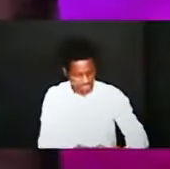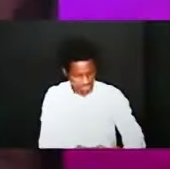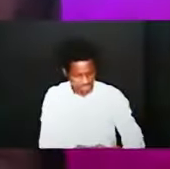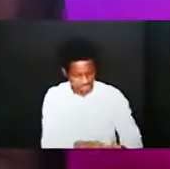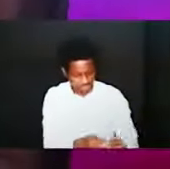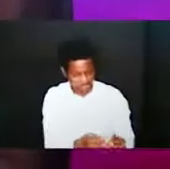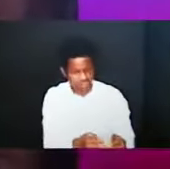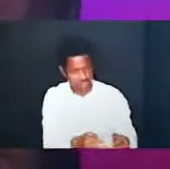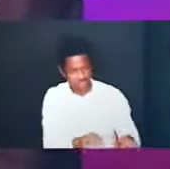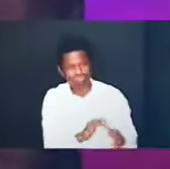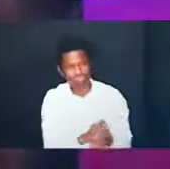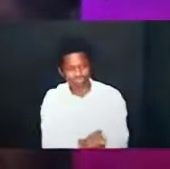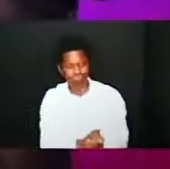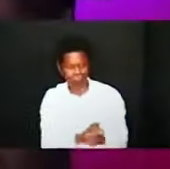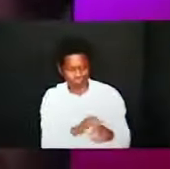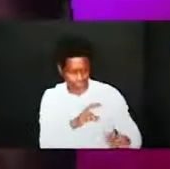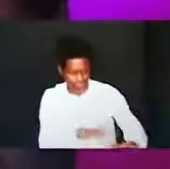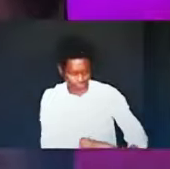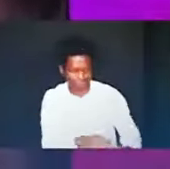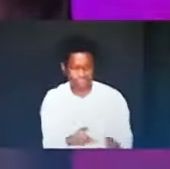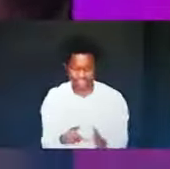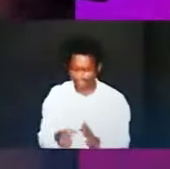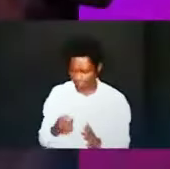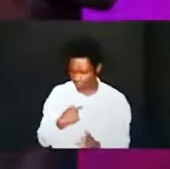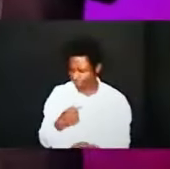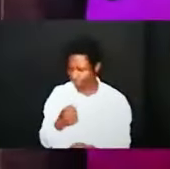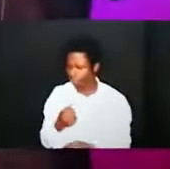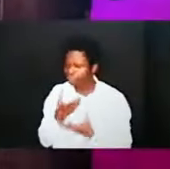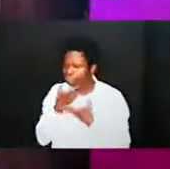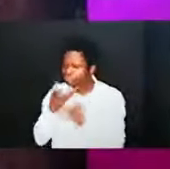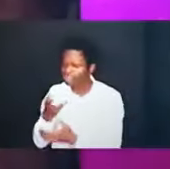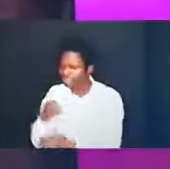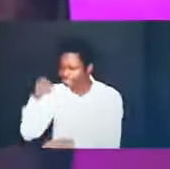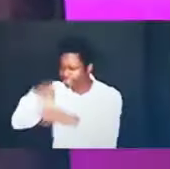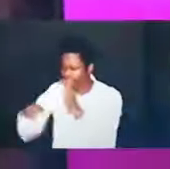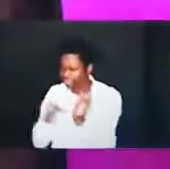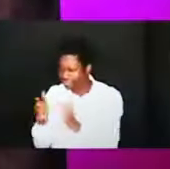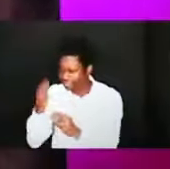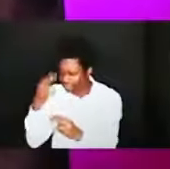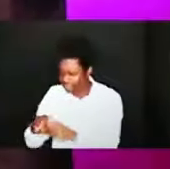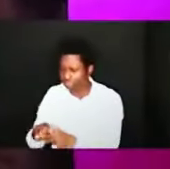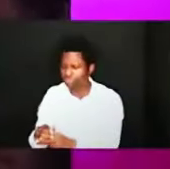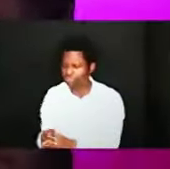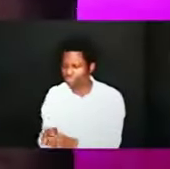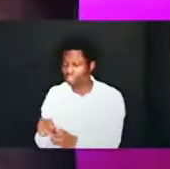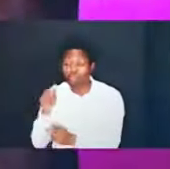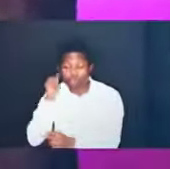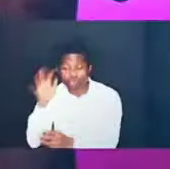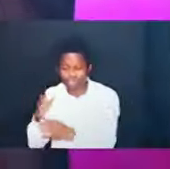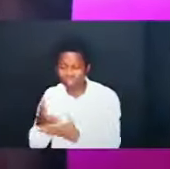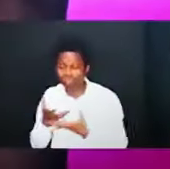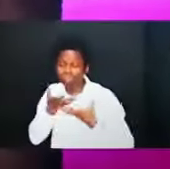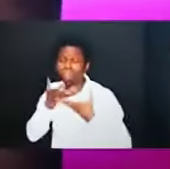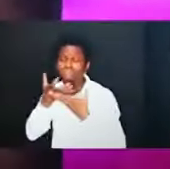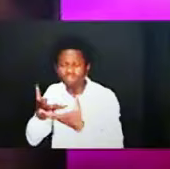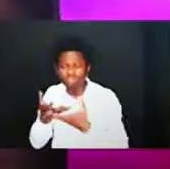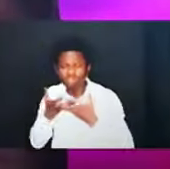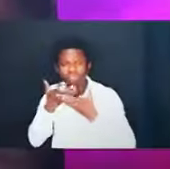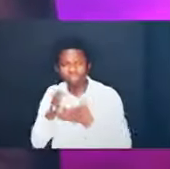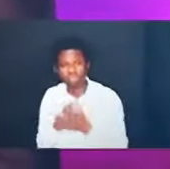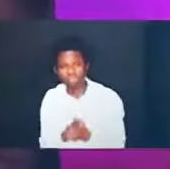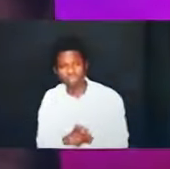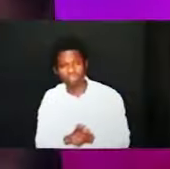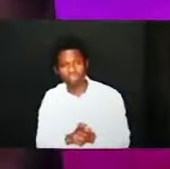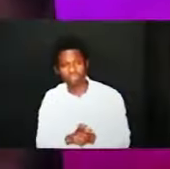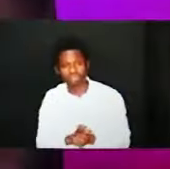then i would shout in the name of jesus and the lady would scream and my